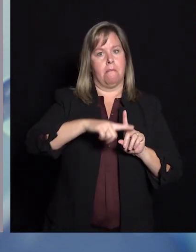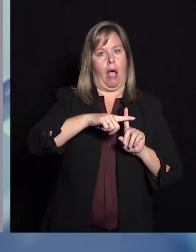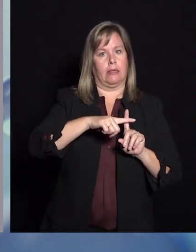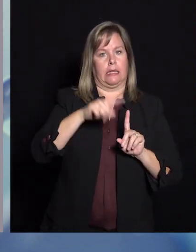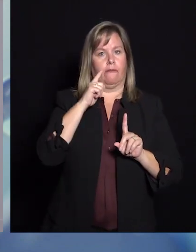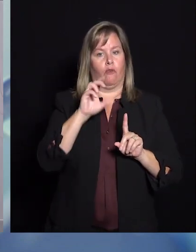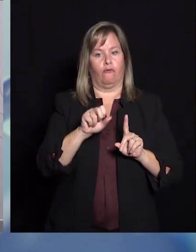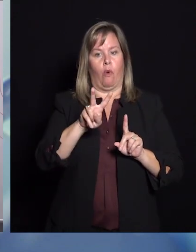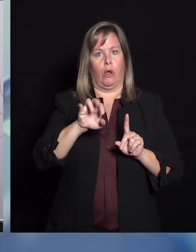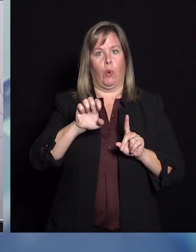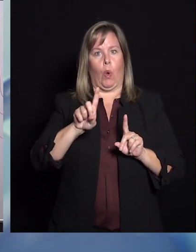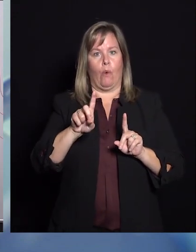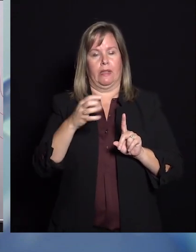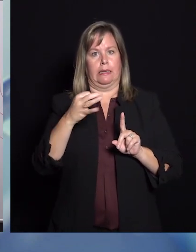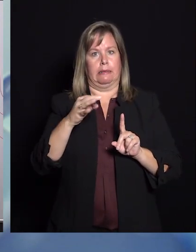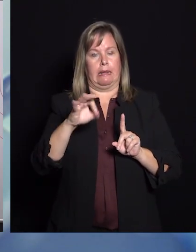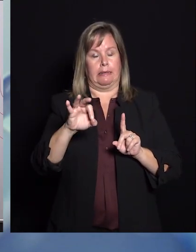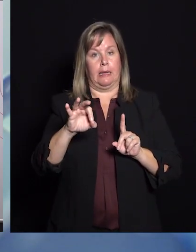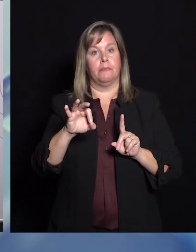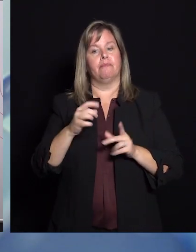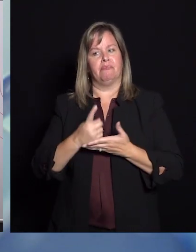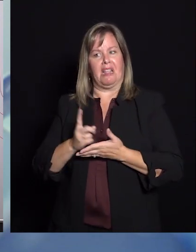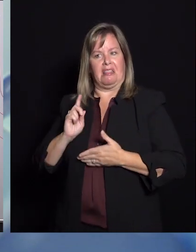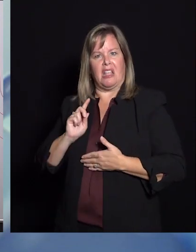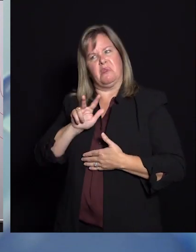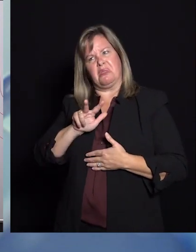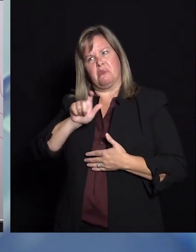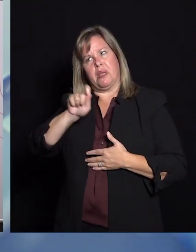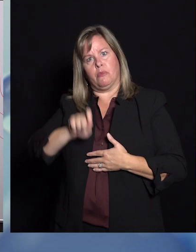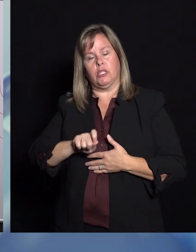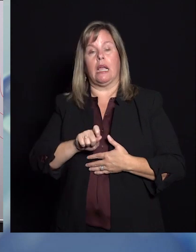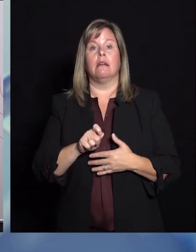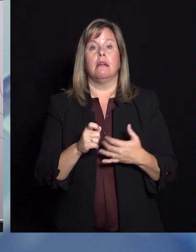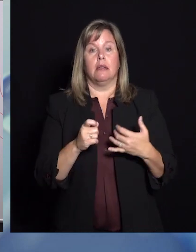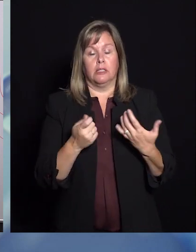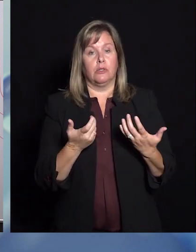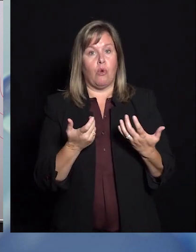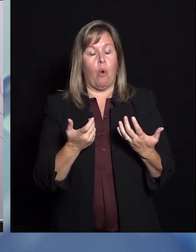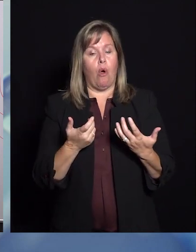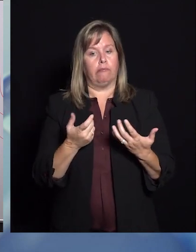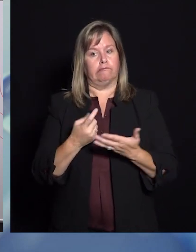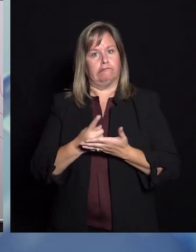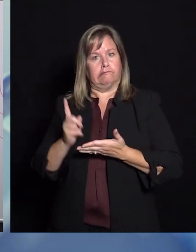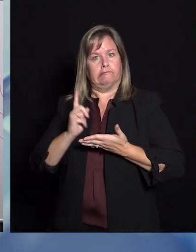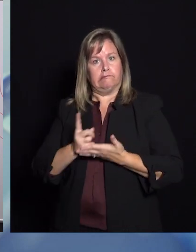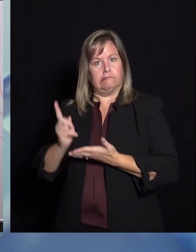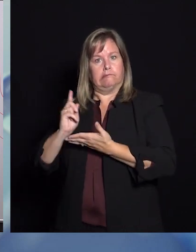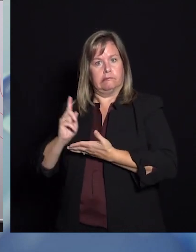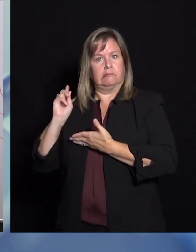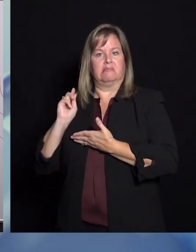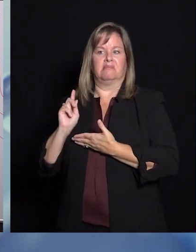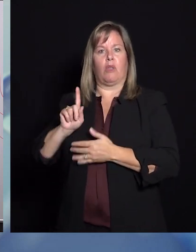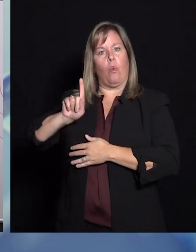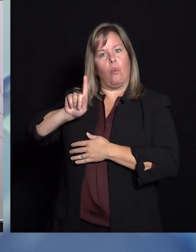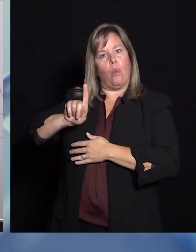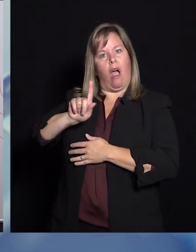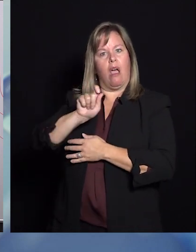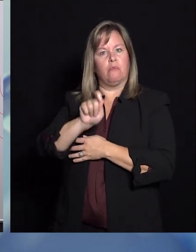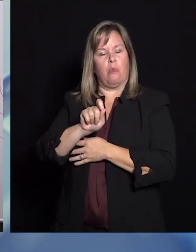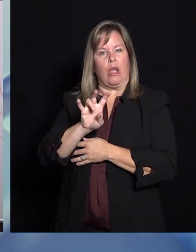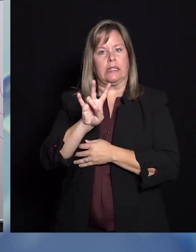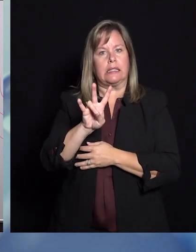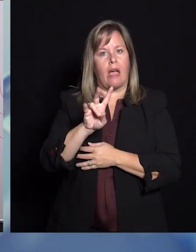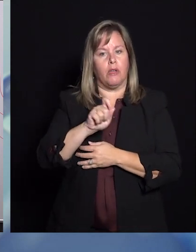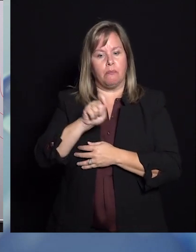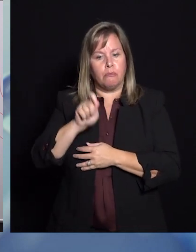positive for COVID-19. Last week we were at about 3% in the weeks before that we went up from about 1